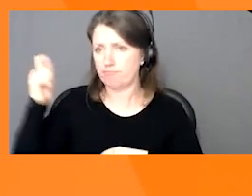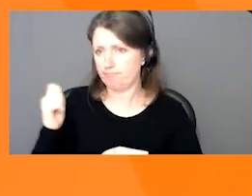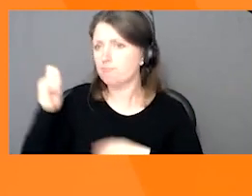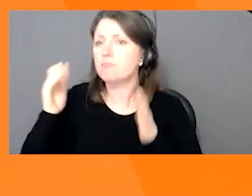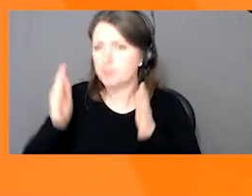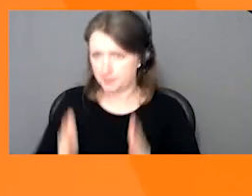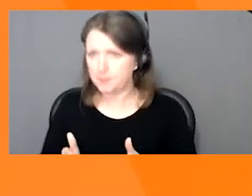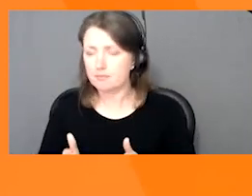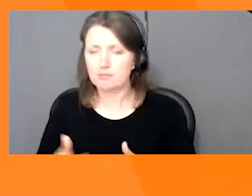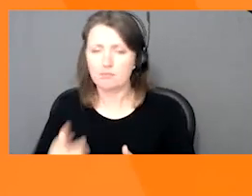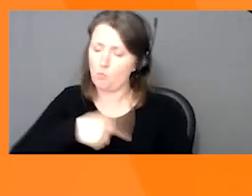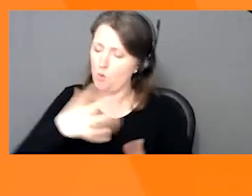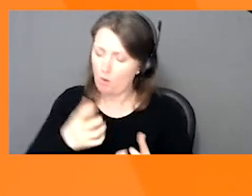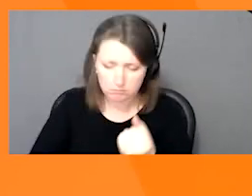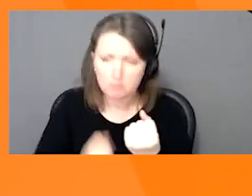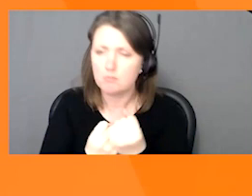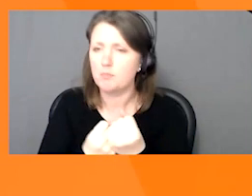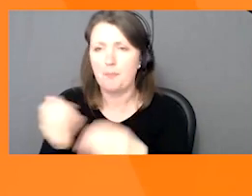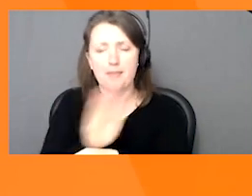support business in any way that we can.